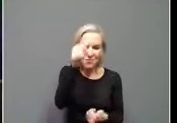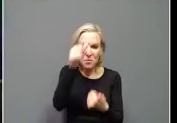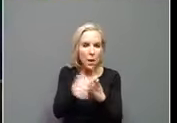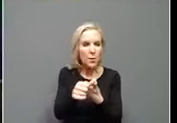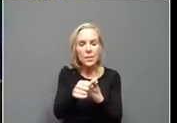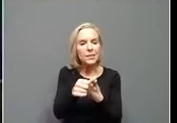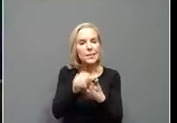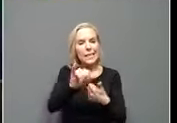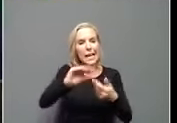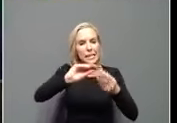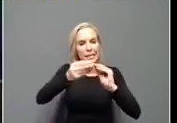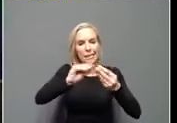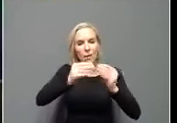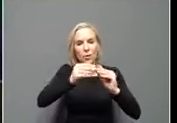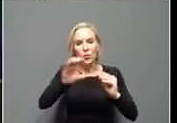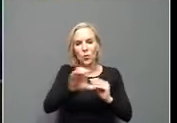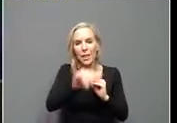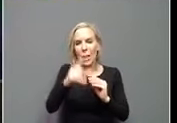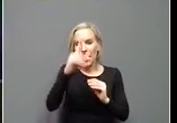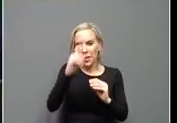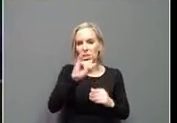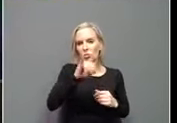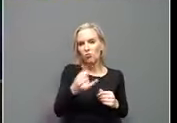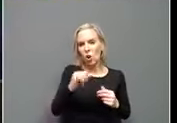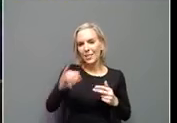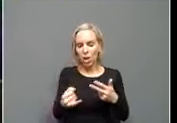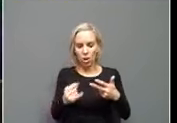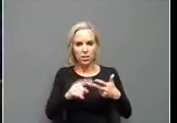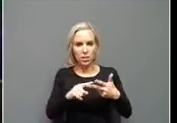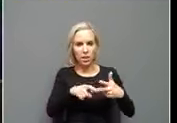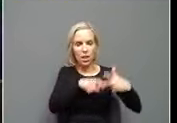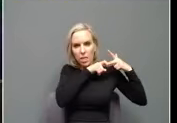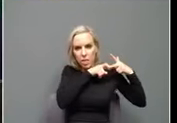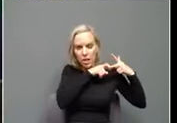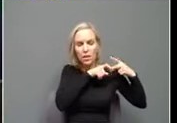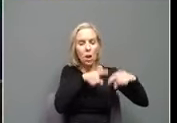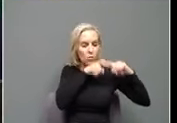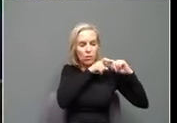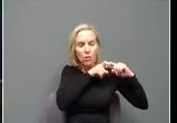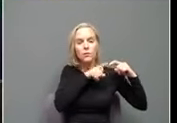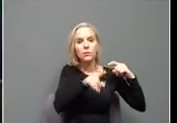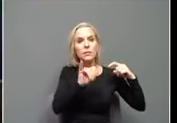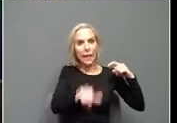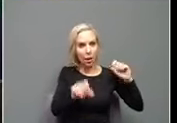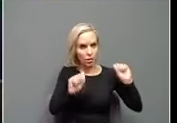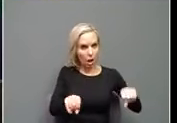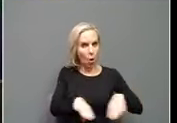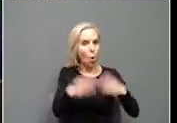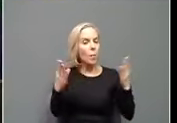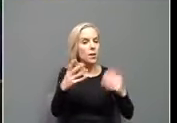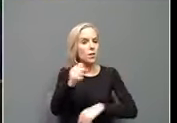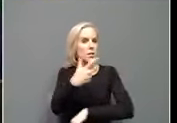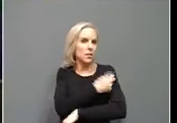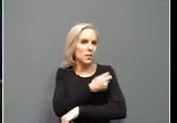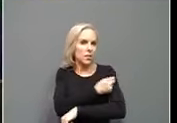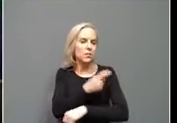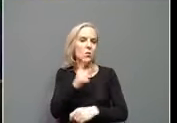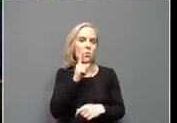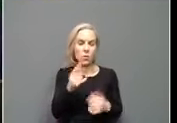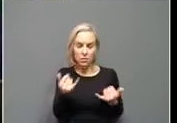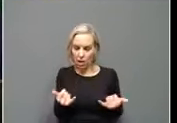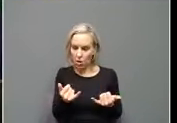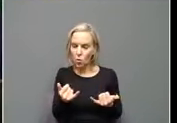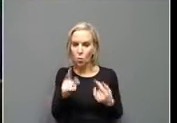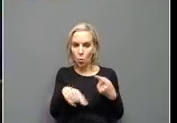number we needed to do that because of the Johnson and Johnson pause. Now that it's being given again, I believe the uptake is significant enough. When we